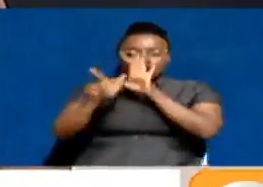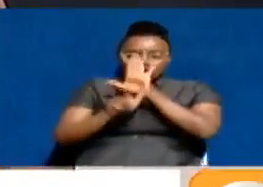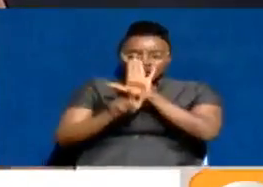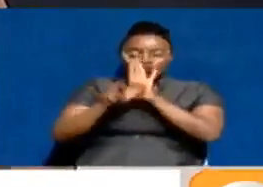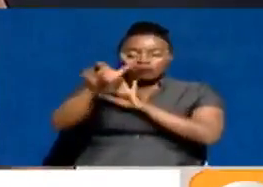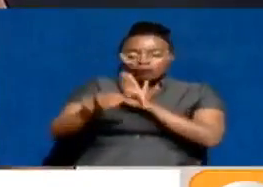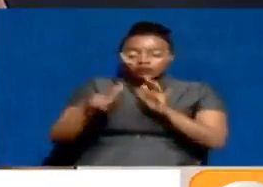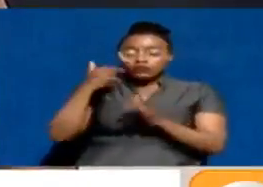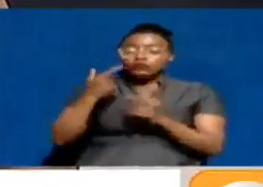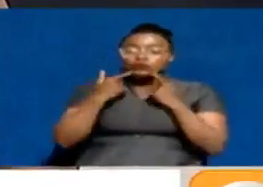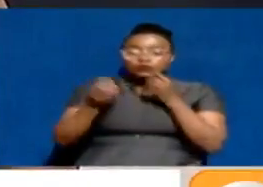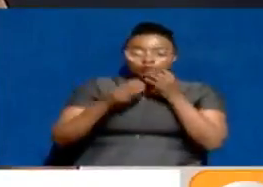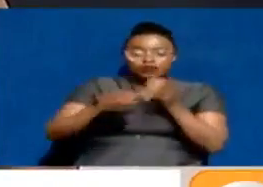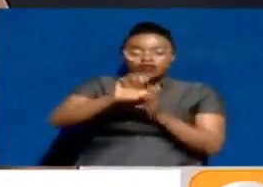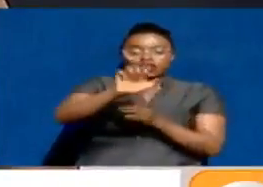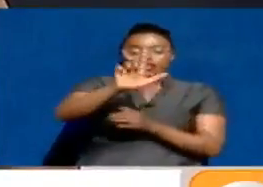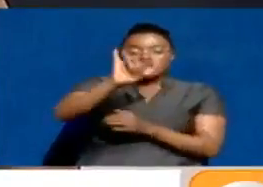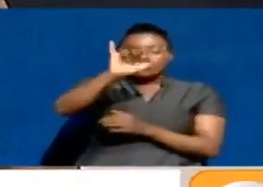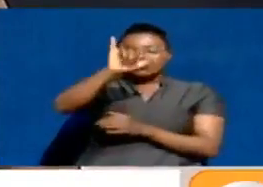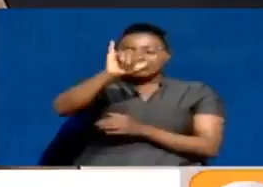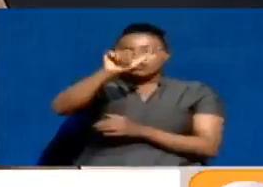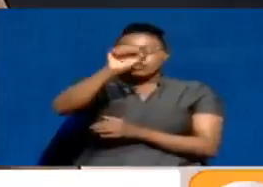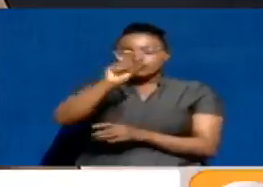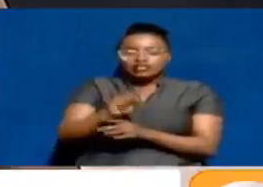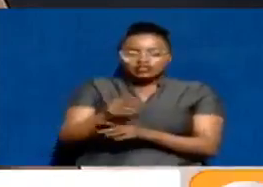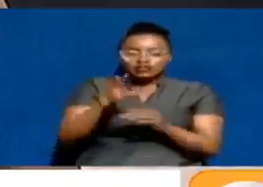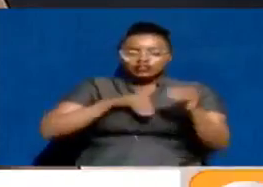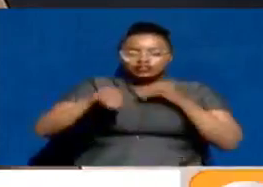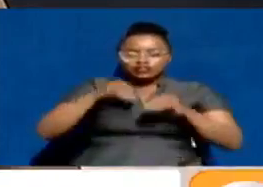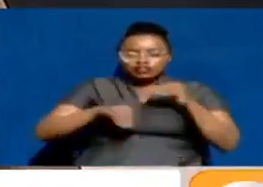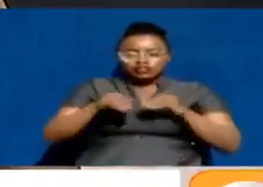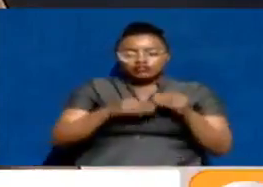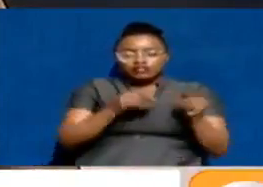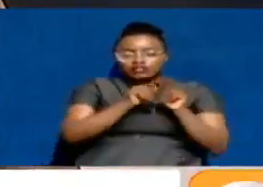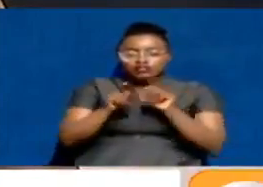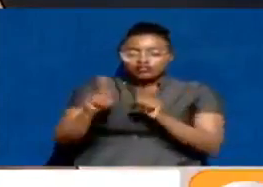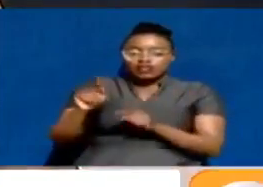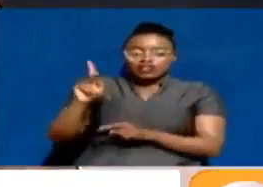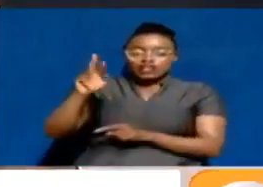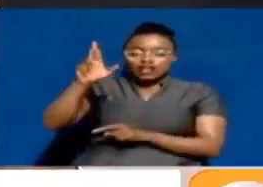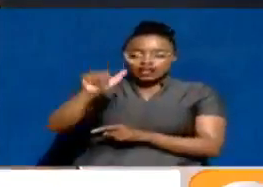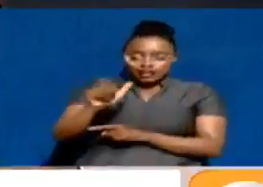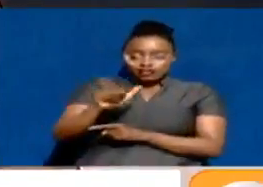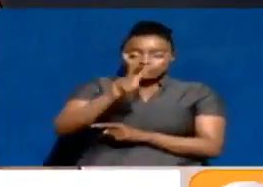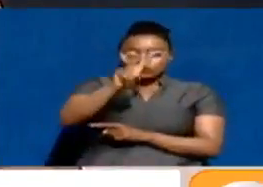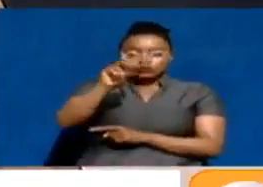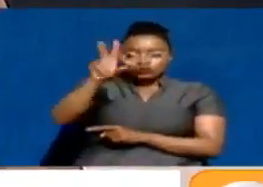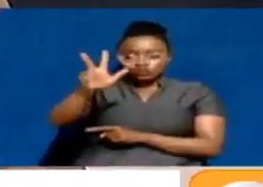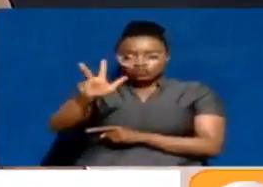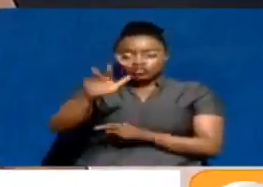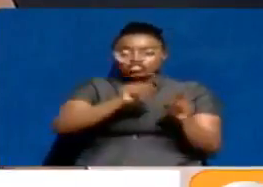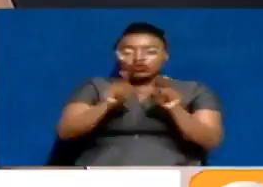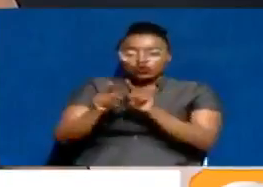whistleblower, Elias Kavanda, who uncovered several corruption scandals at the Kenya Railways Corporation in 2003.